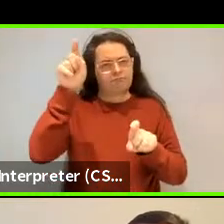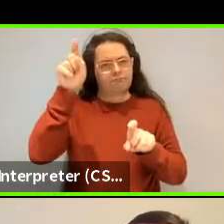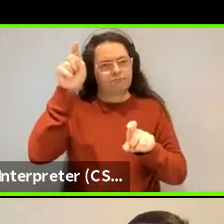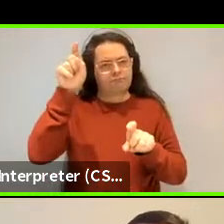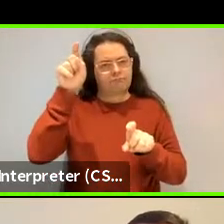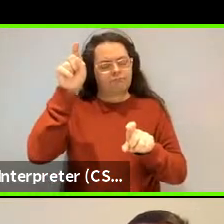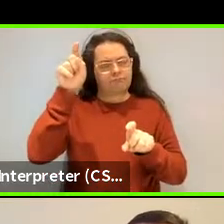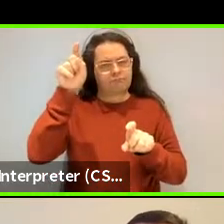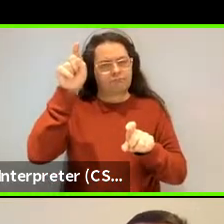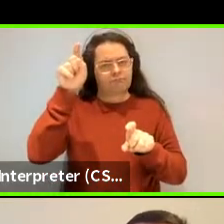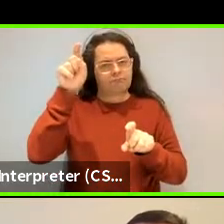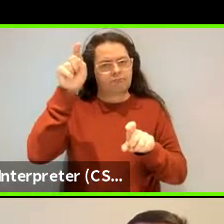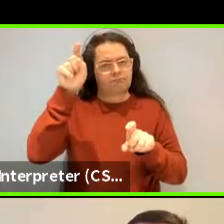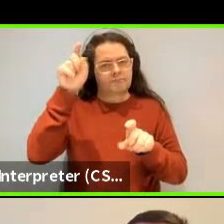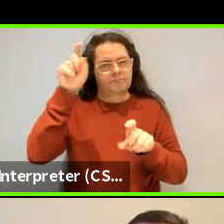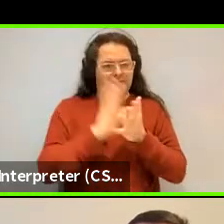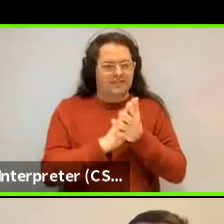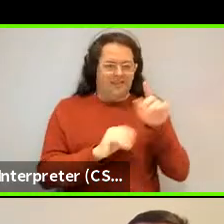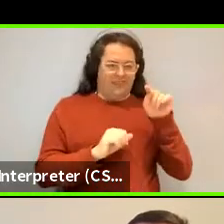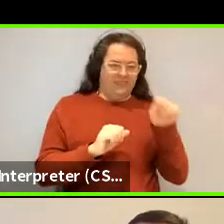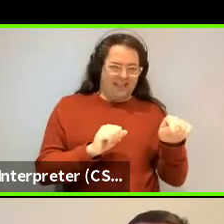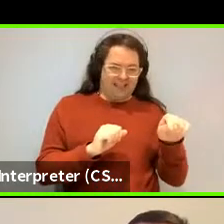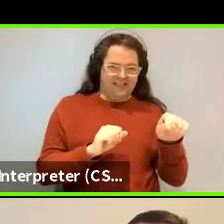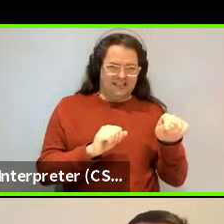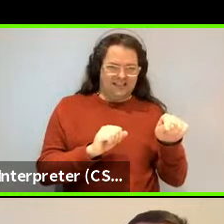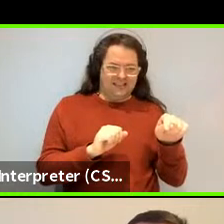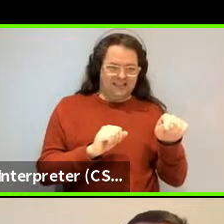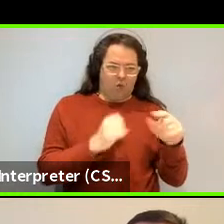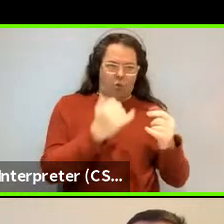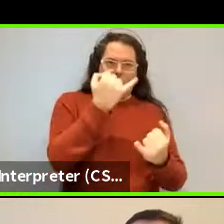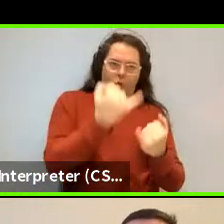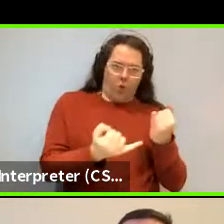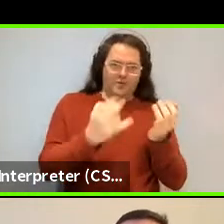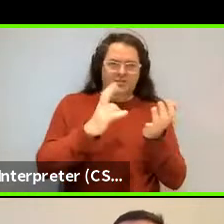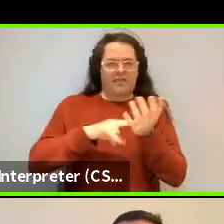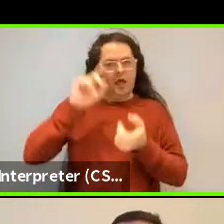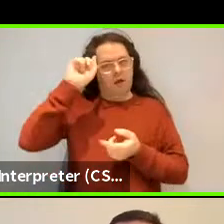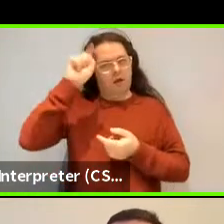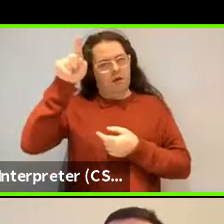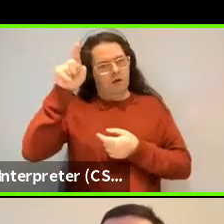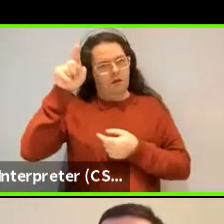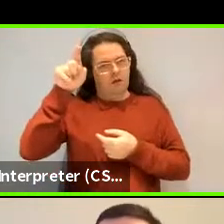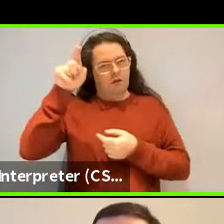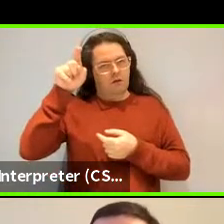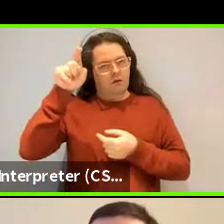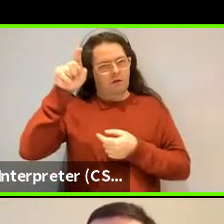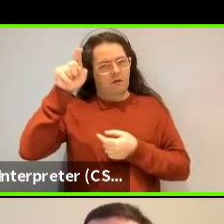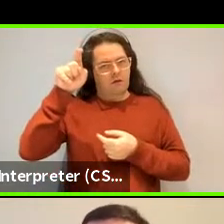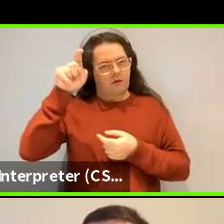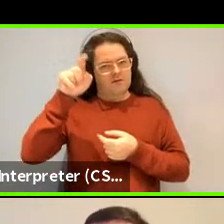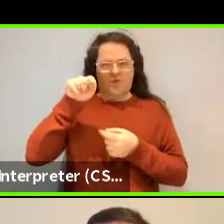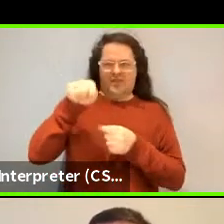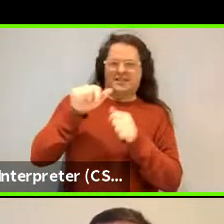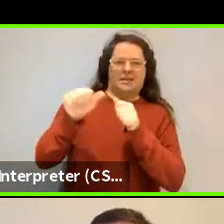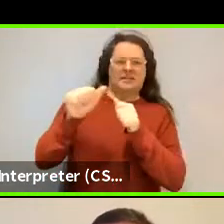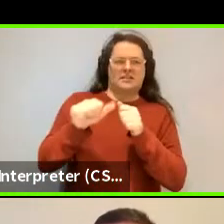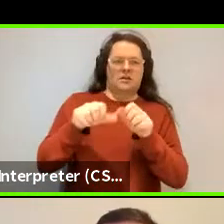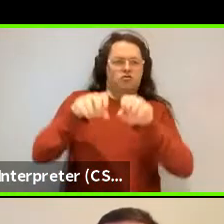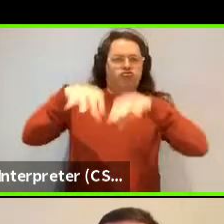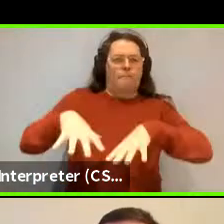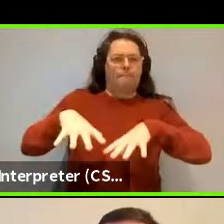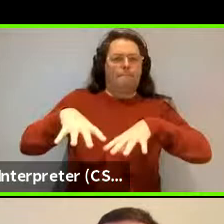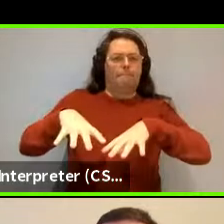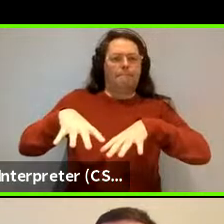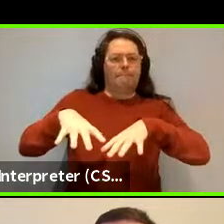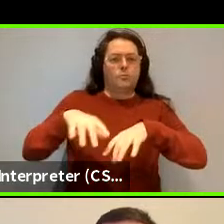and the, and the case that we're testing is judged to be worse. That is if there's a clear, better way. And so if there's a difference, like